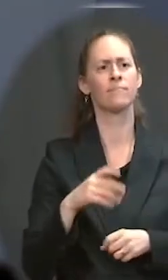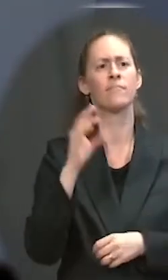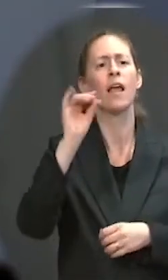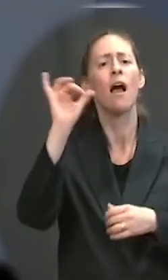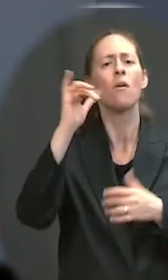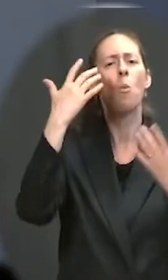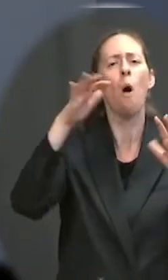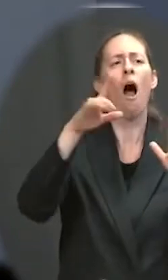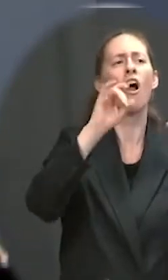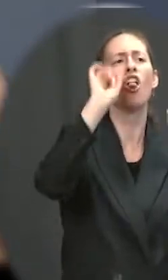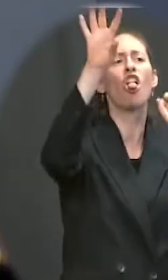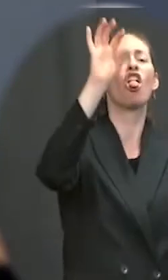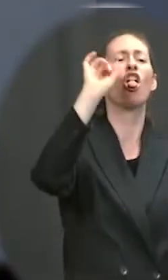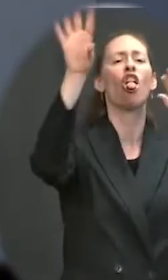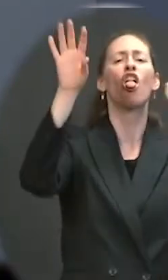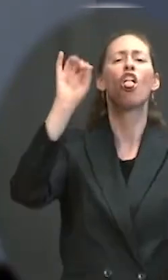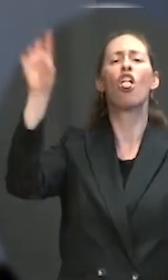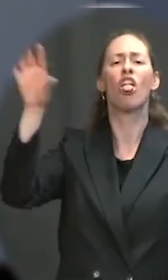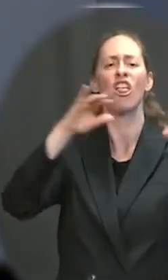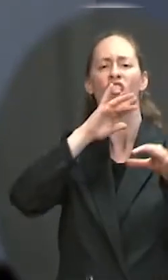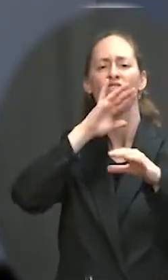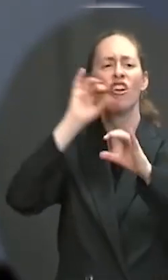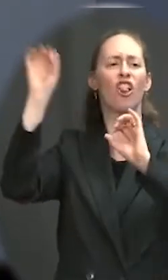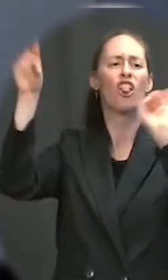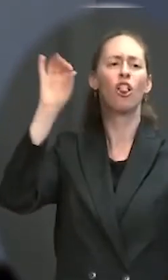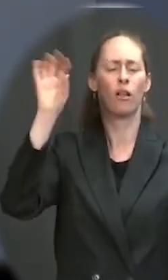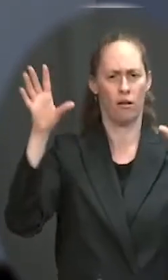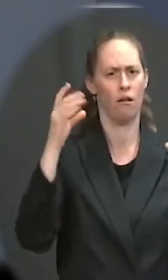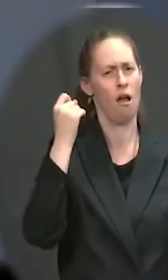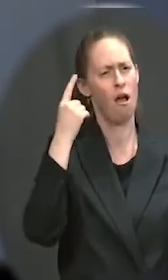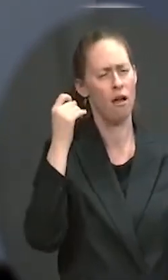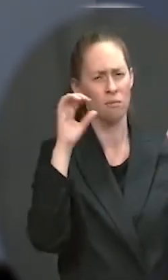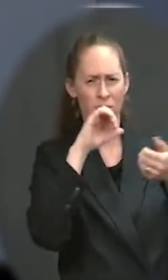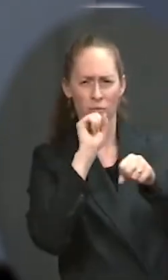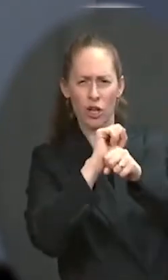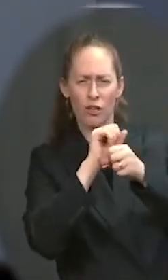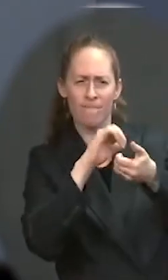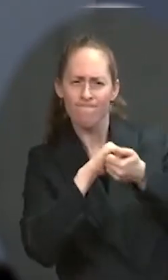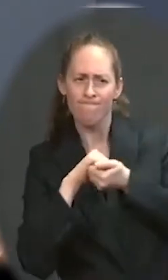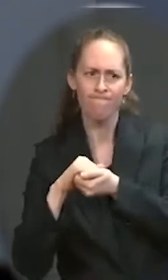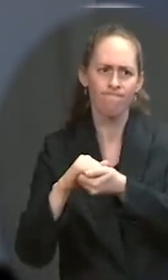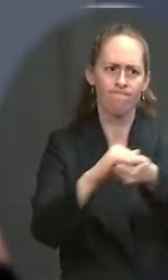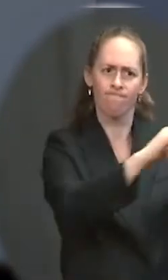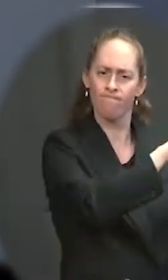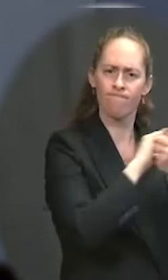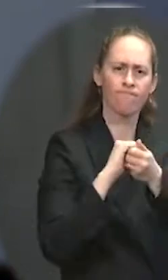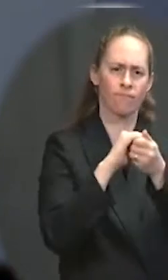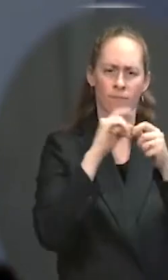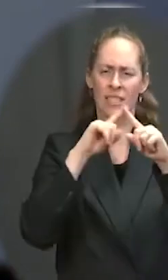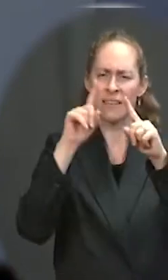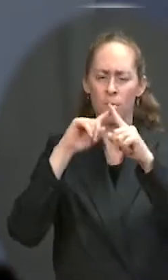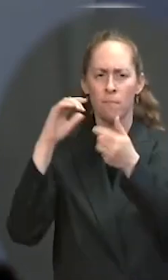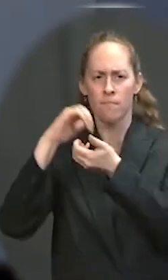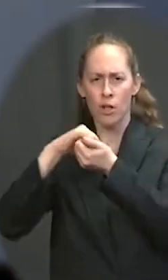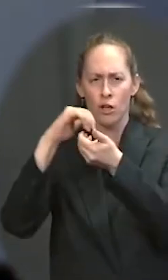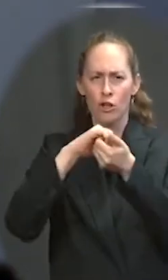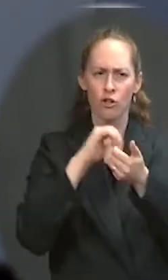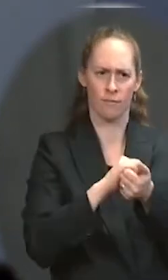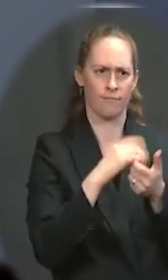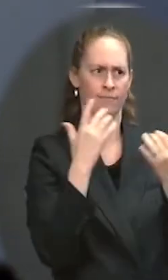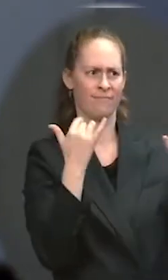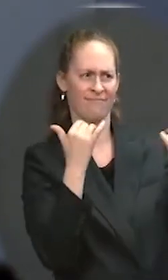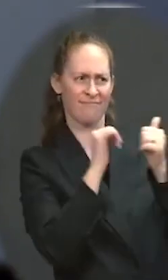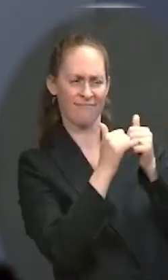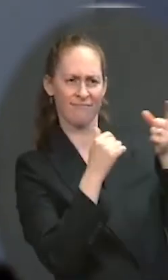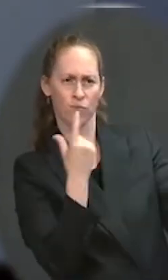is the hallmark of our approach. We're going to work with our international partners on that. And certainly addressing this is something we'll